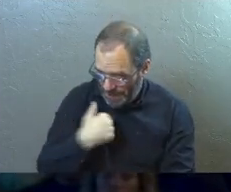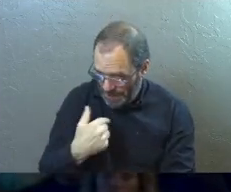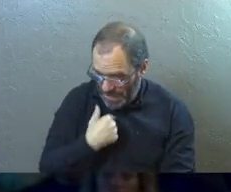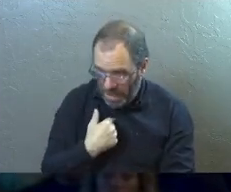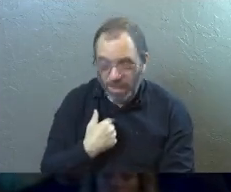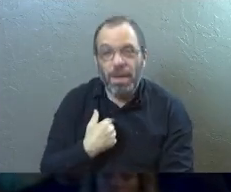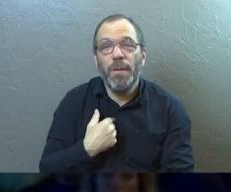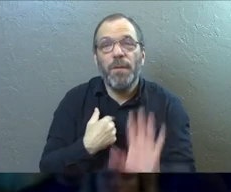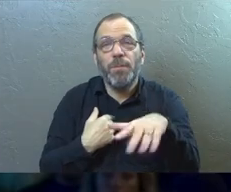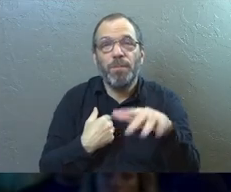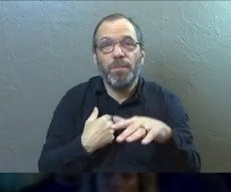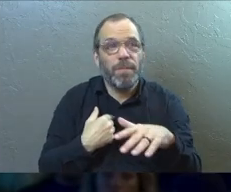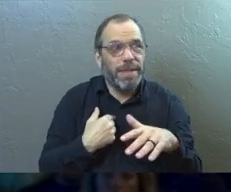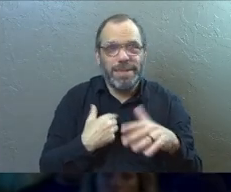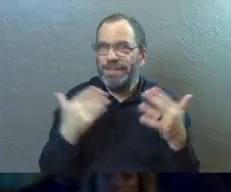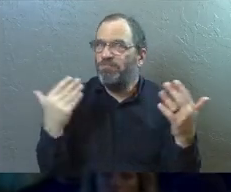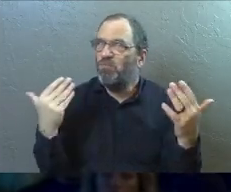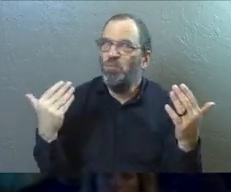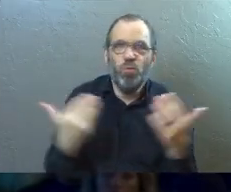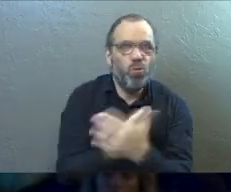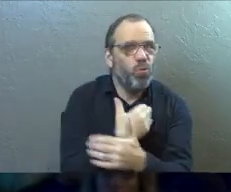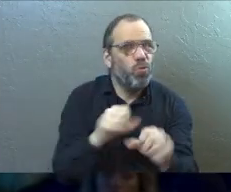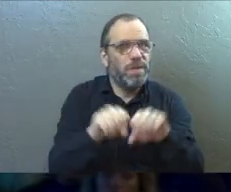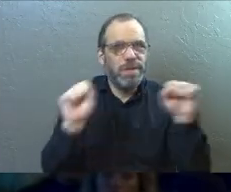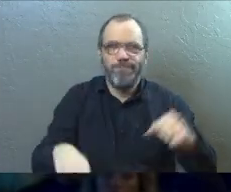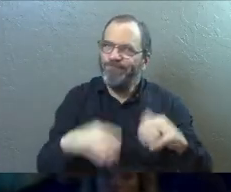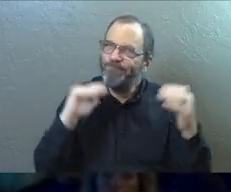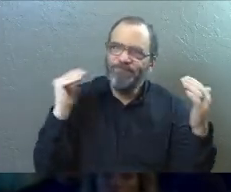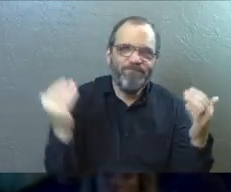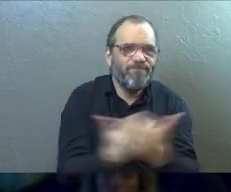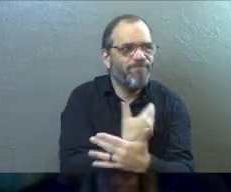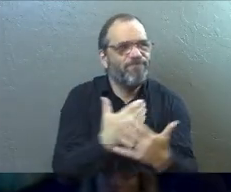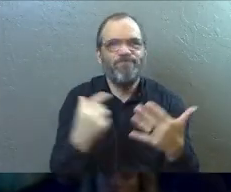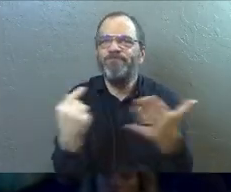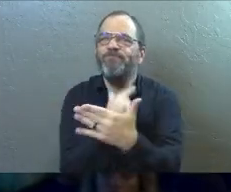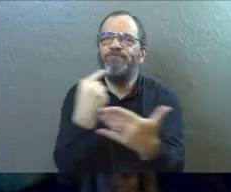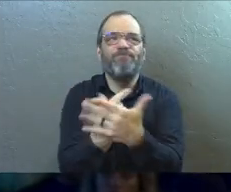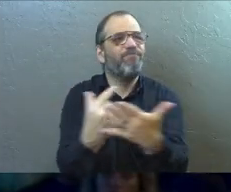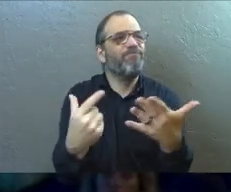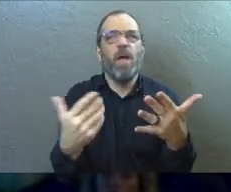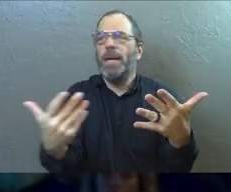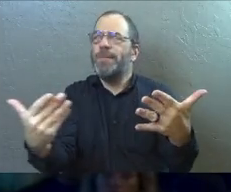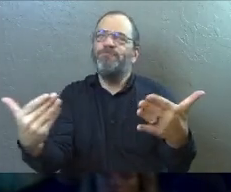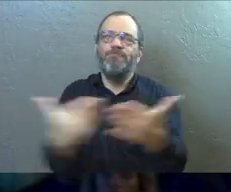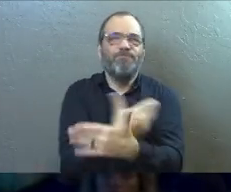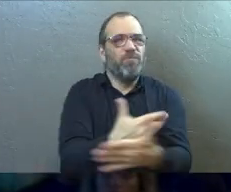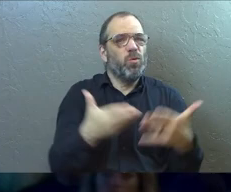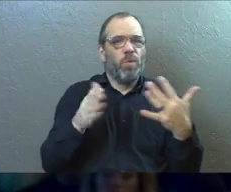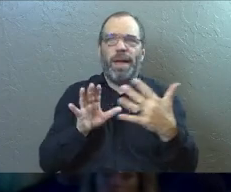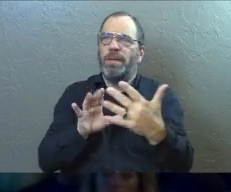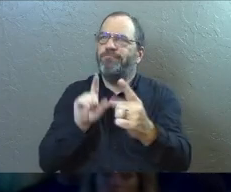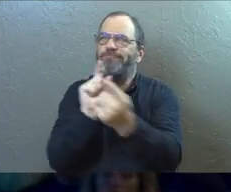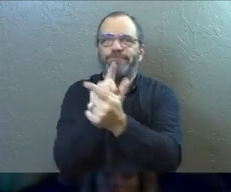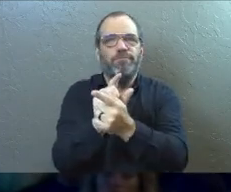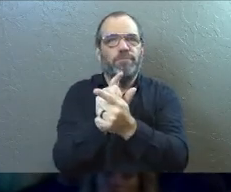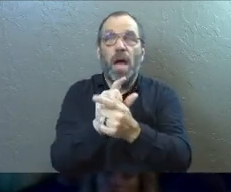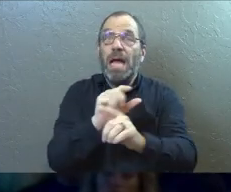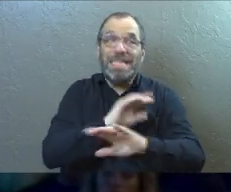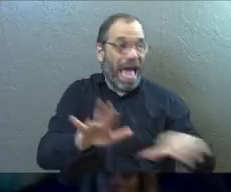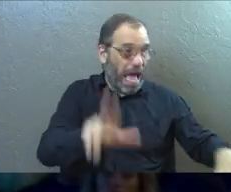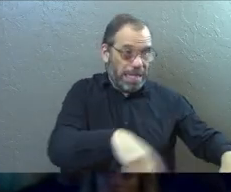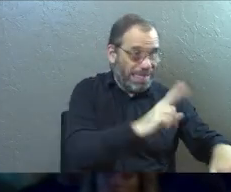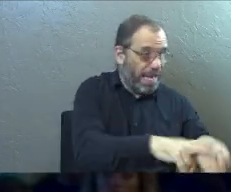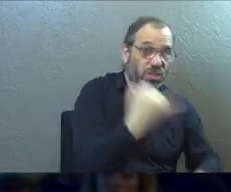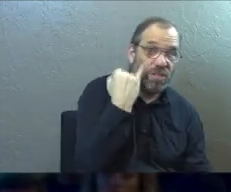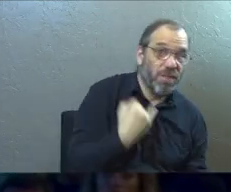What he's saying is this is a whole new system. This is a whole new gospel. This is a whole new way to God. And it's no longer through the